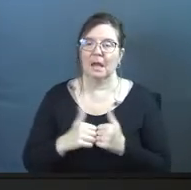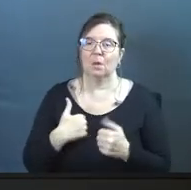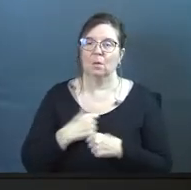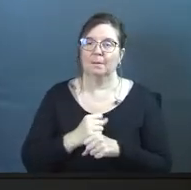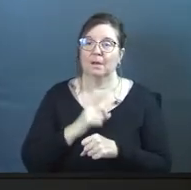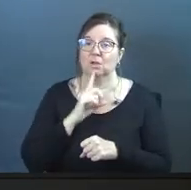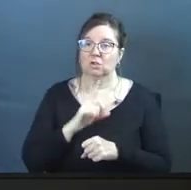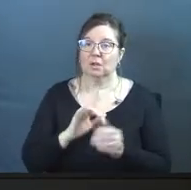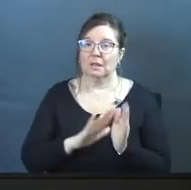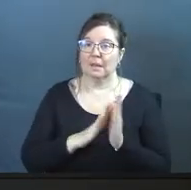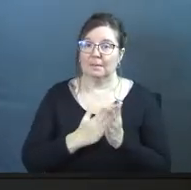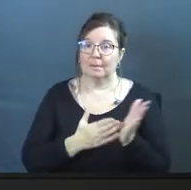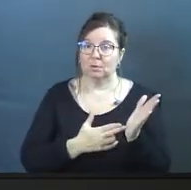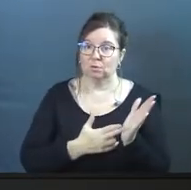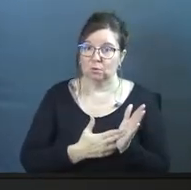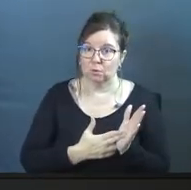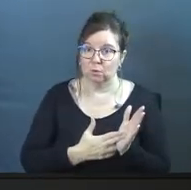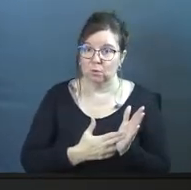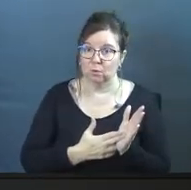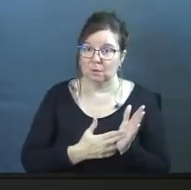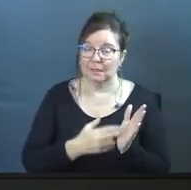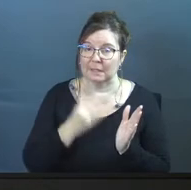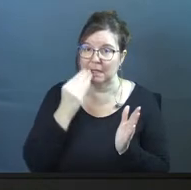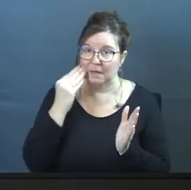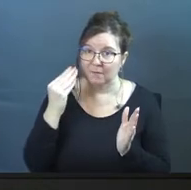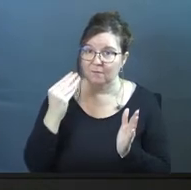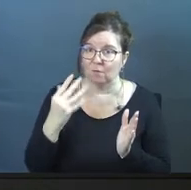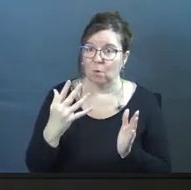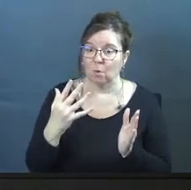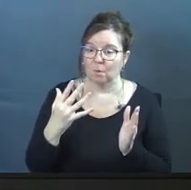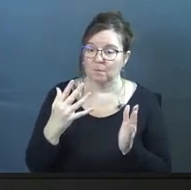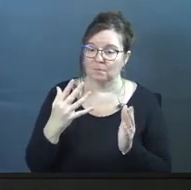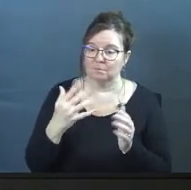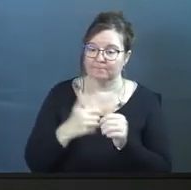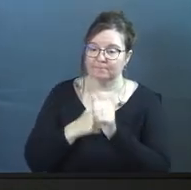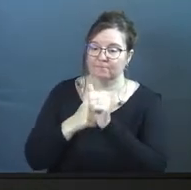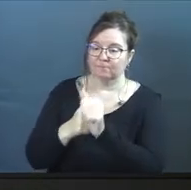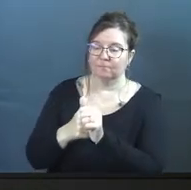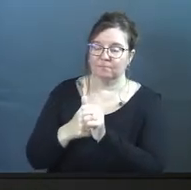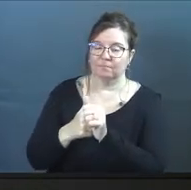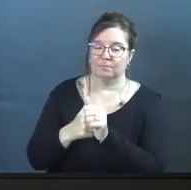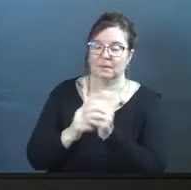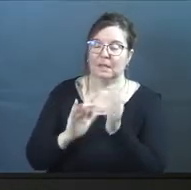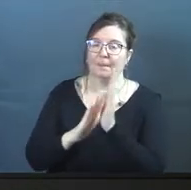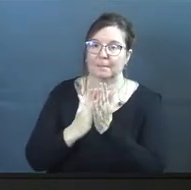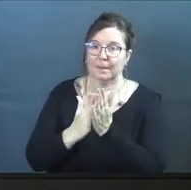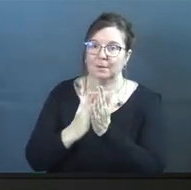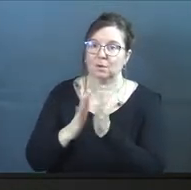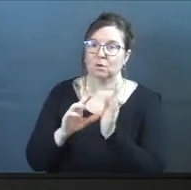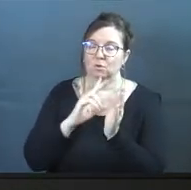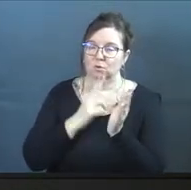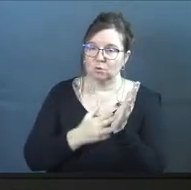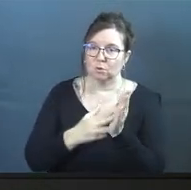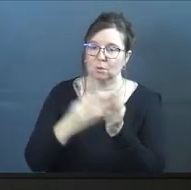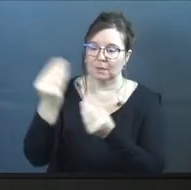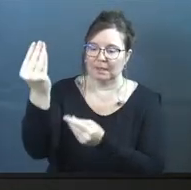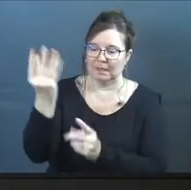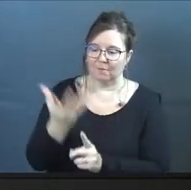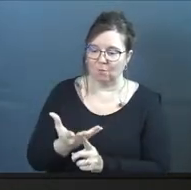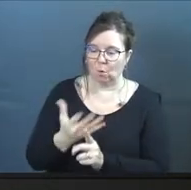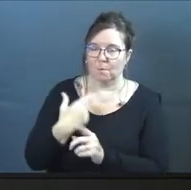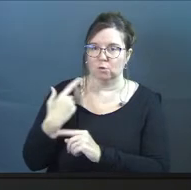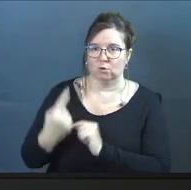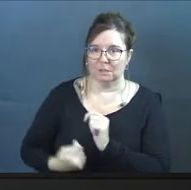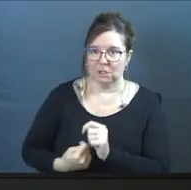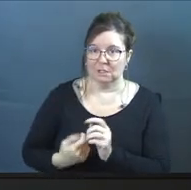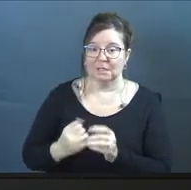do we make sure that biblical truth informs tradition? How do we make sure? We all have traditions, whether it's within our